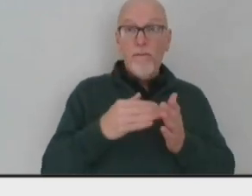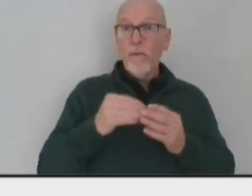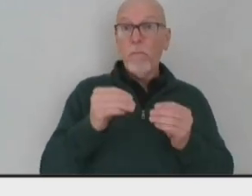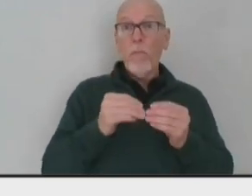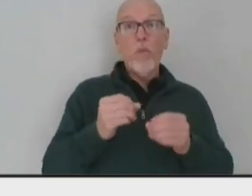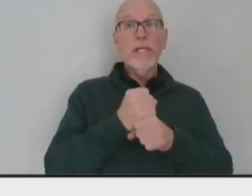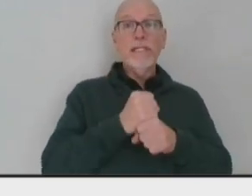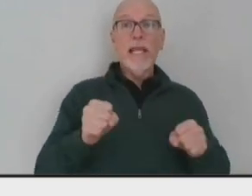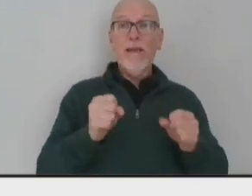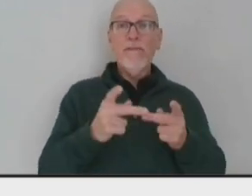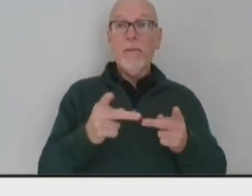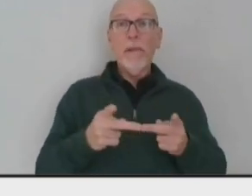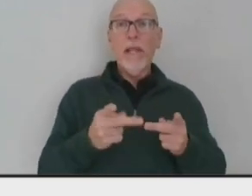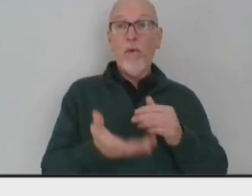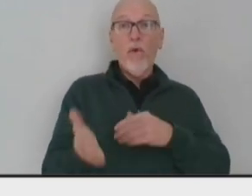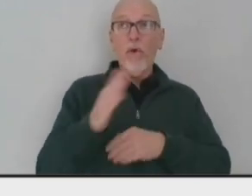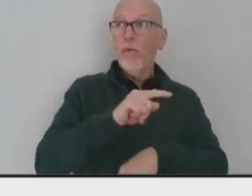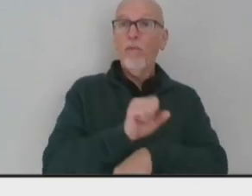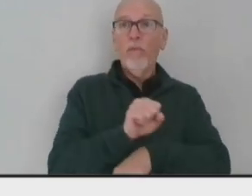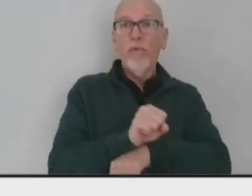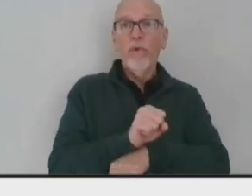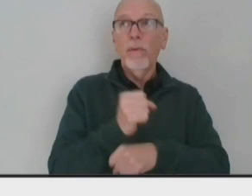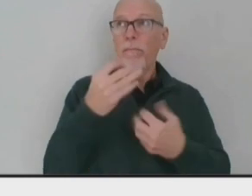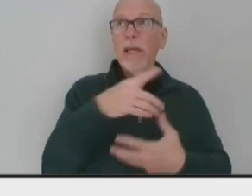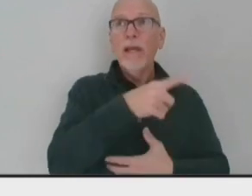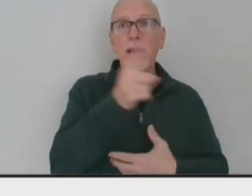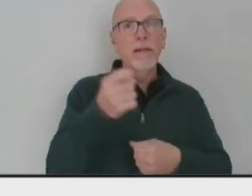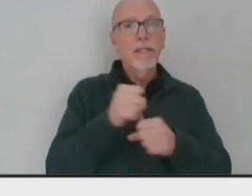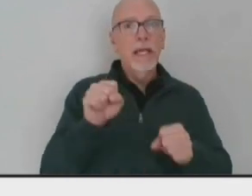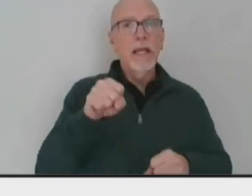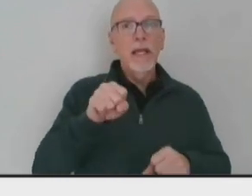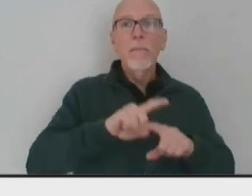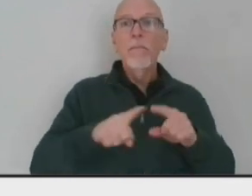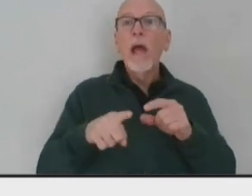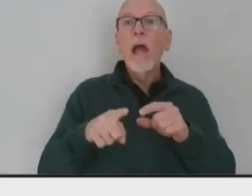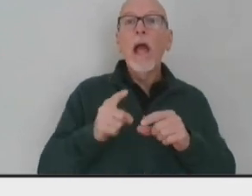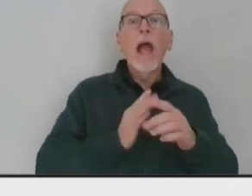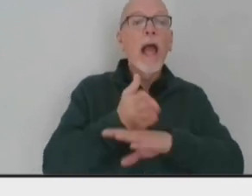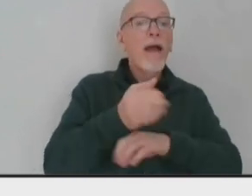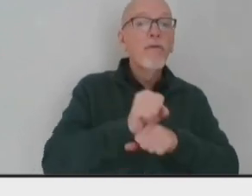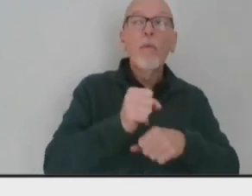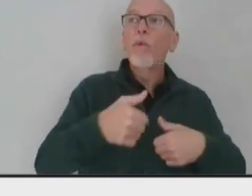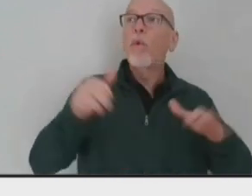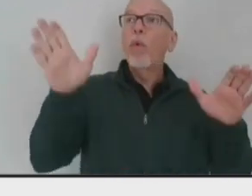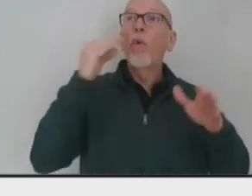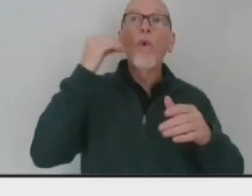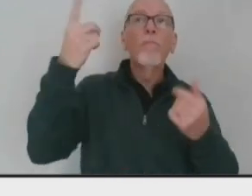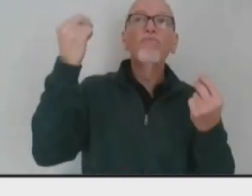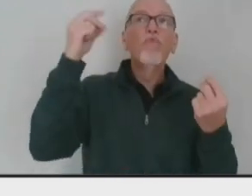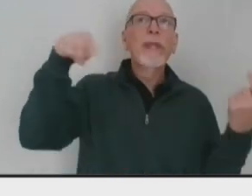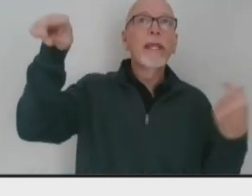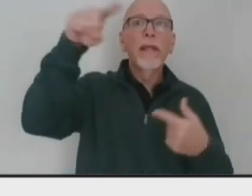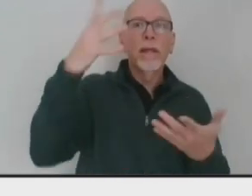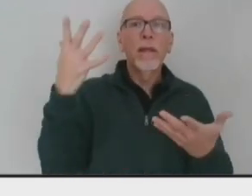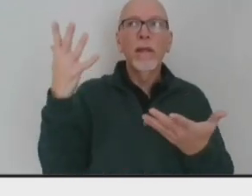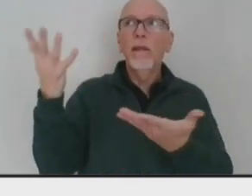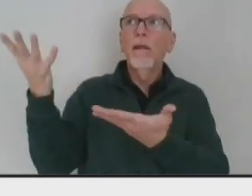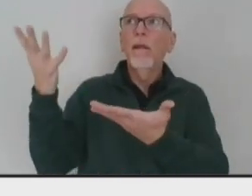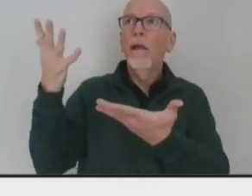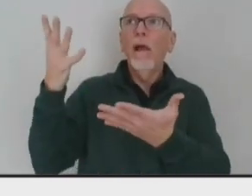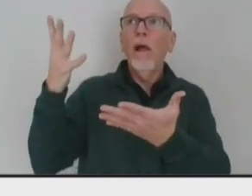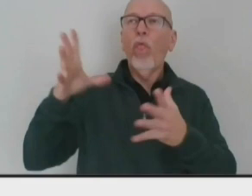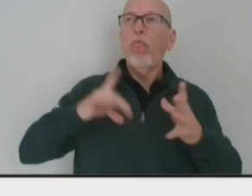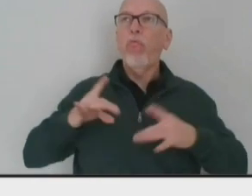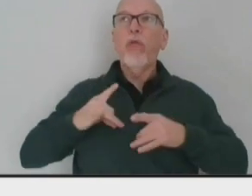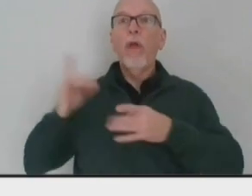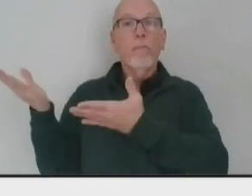all day long as at work, but it's what happens outside of work that is then brought back into work that then forces – whether you're